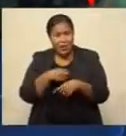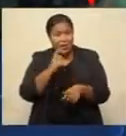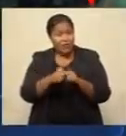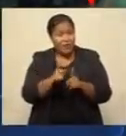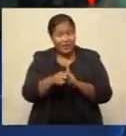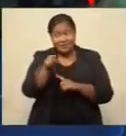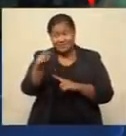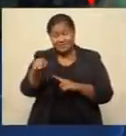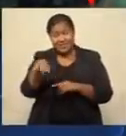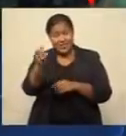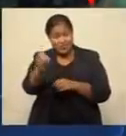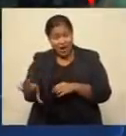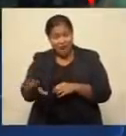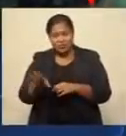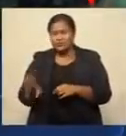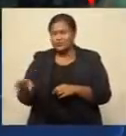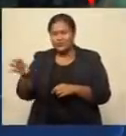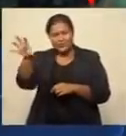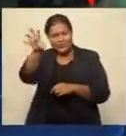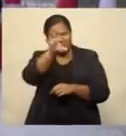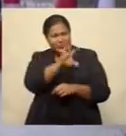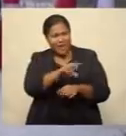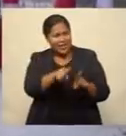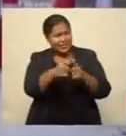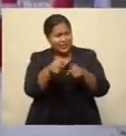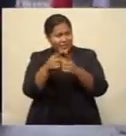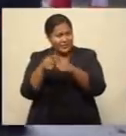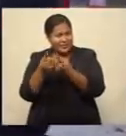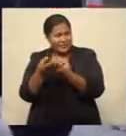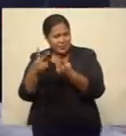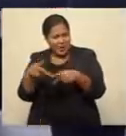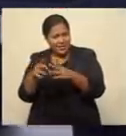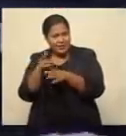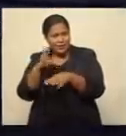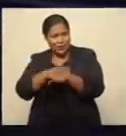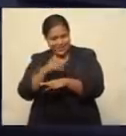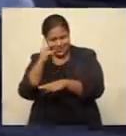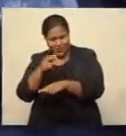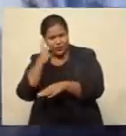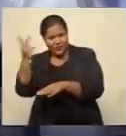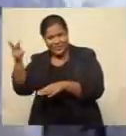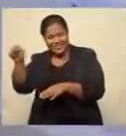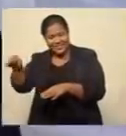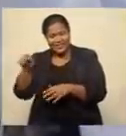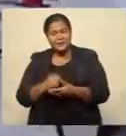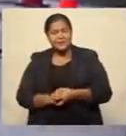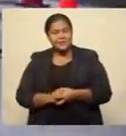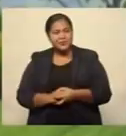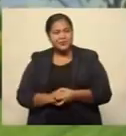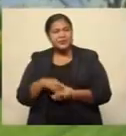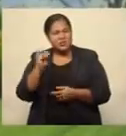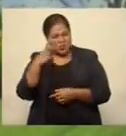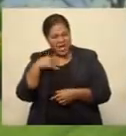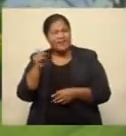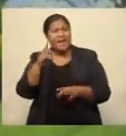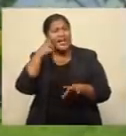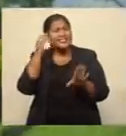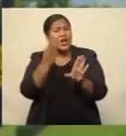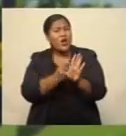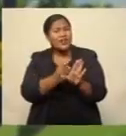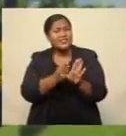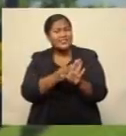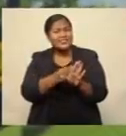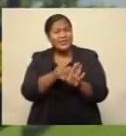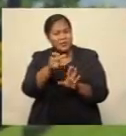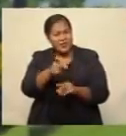the ground to map out the arrest for our police officers. We have also taken in our psychologist who is moving around